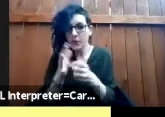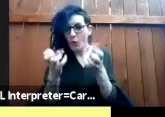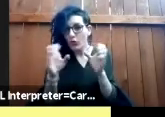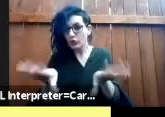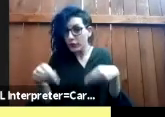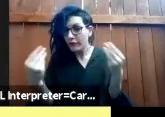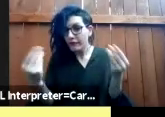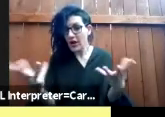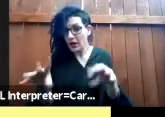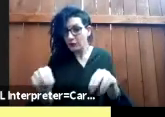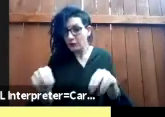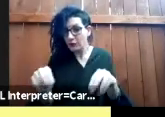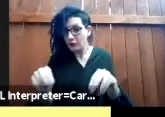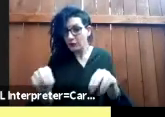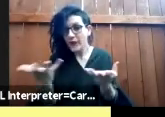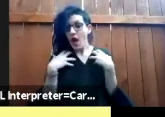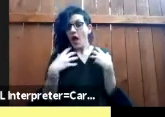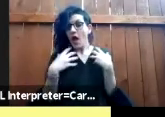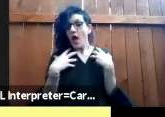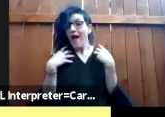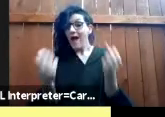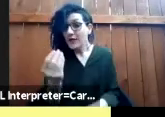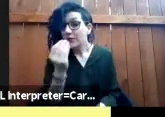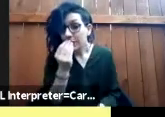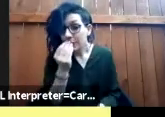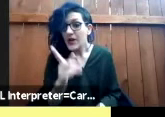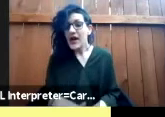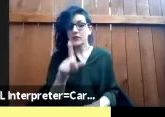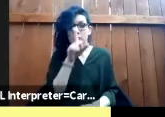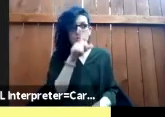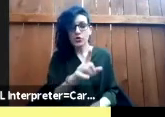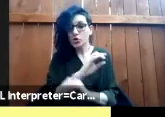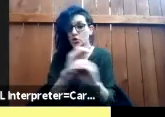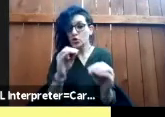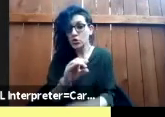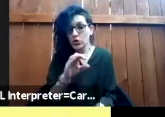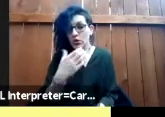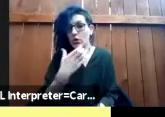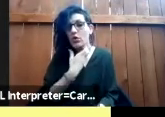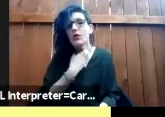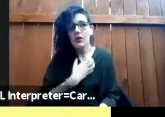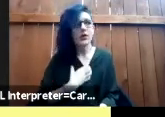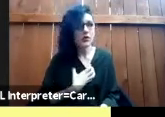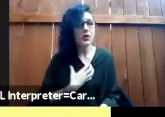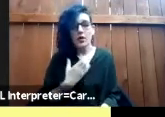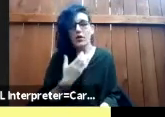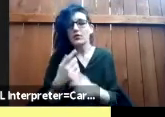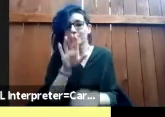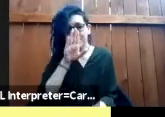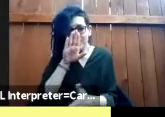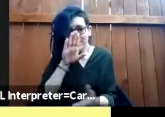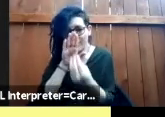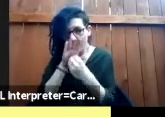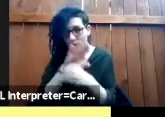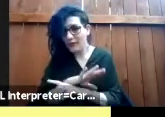foods and just like food on a daily basis um so this here specifically uh I did a screening of a